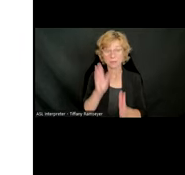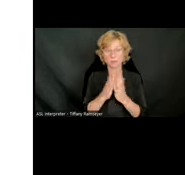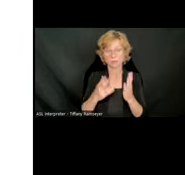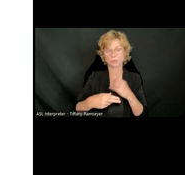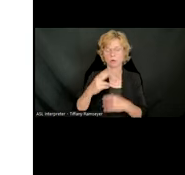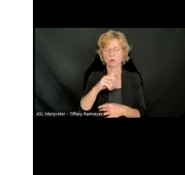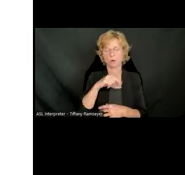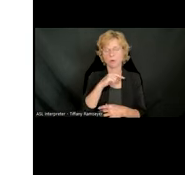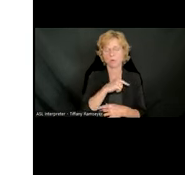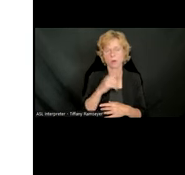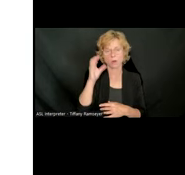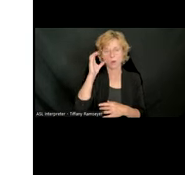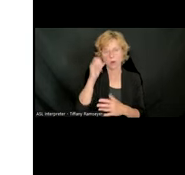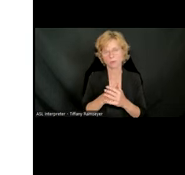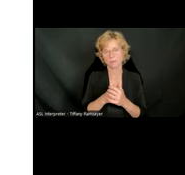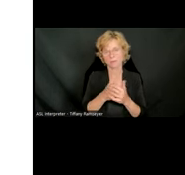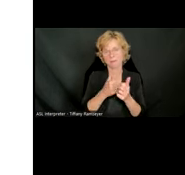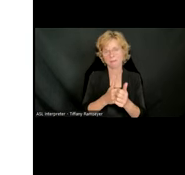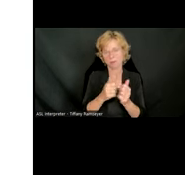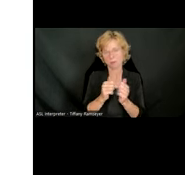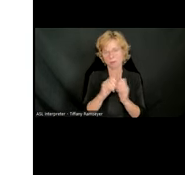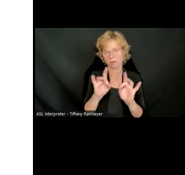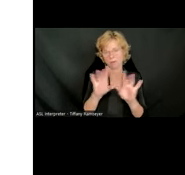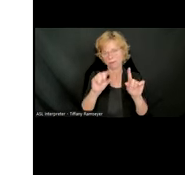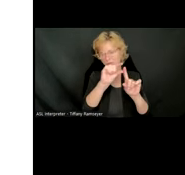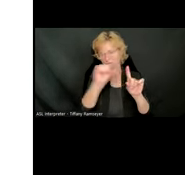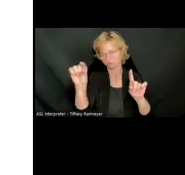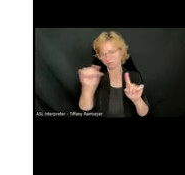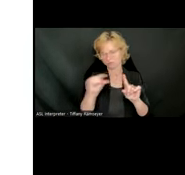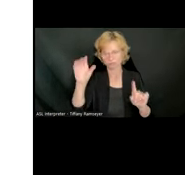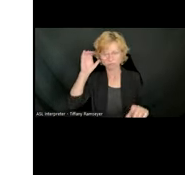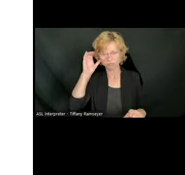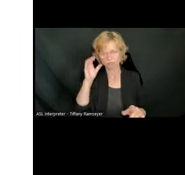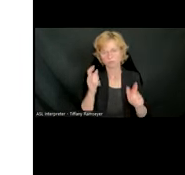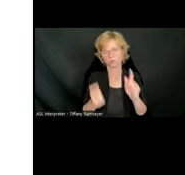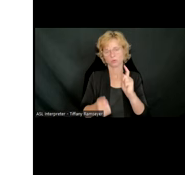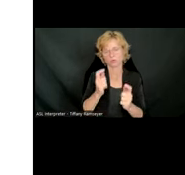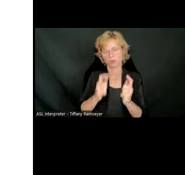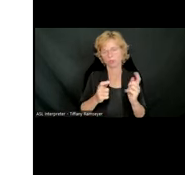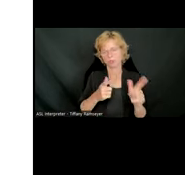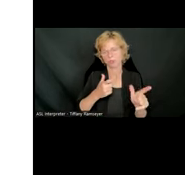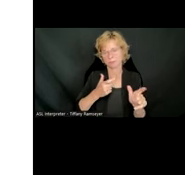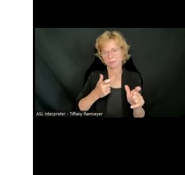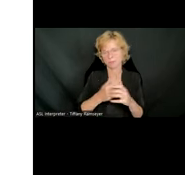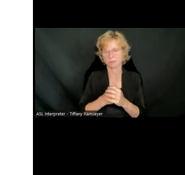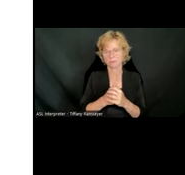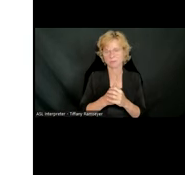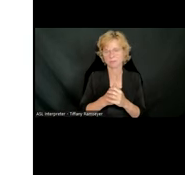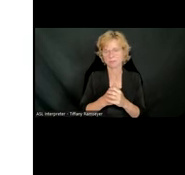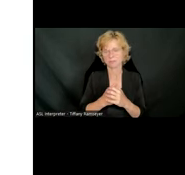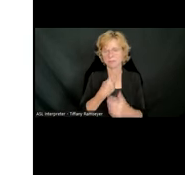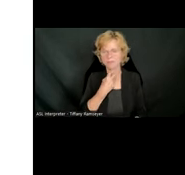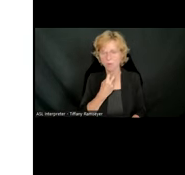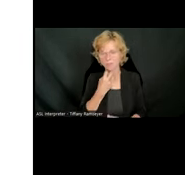Follow along with karaoke-style highlighting. Adjust reading speed, voices, fonts,